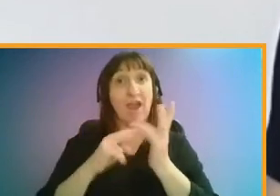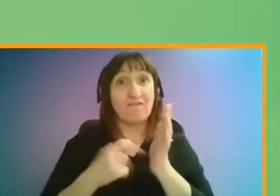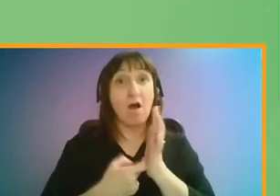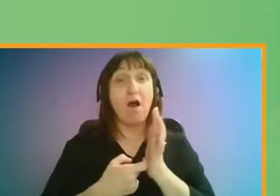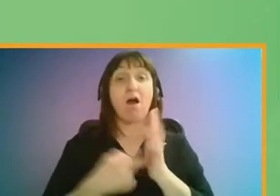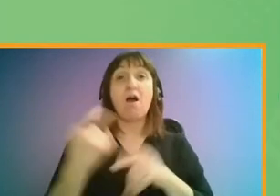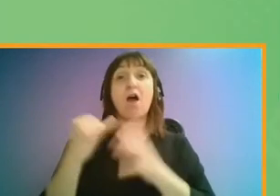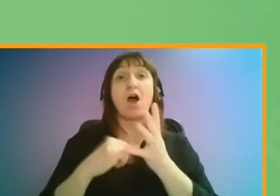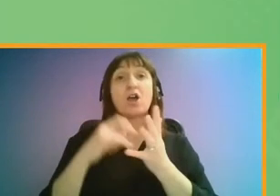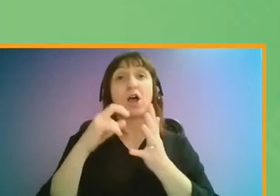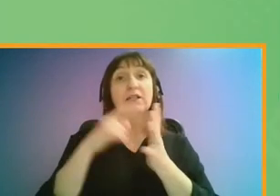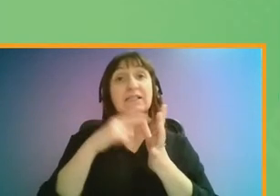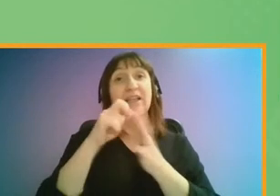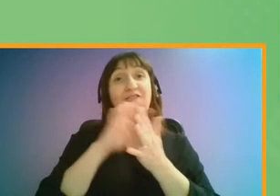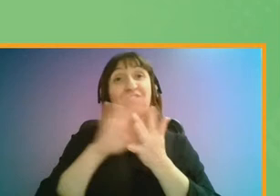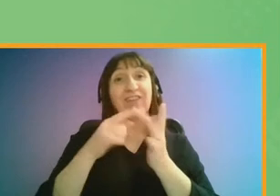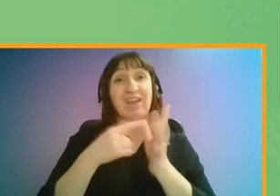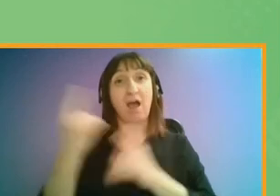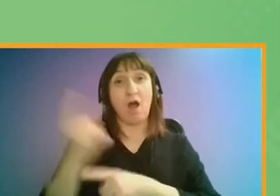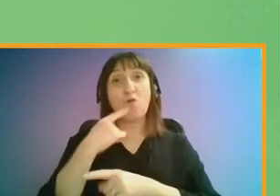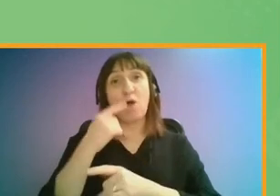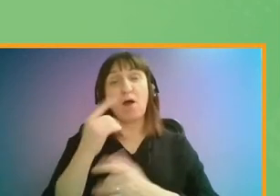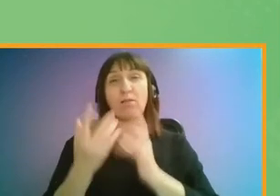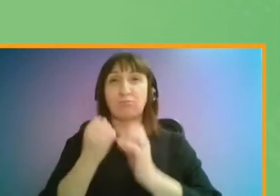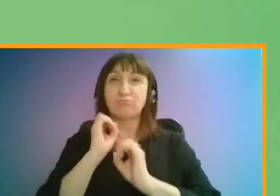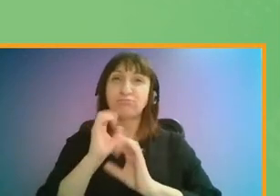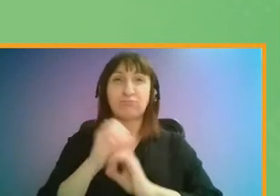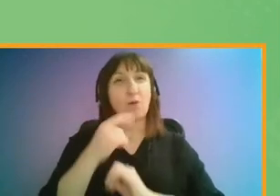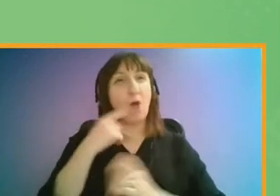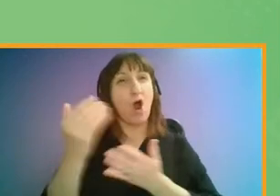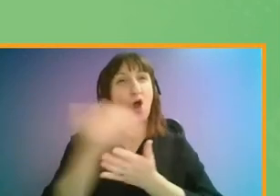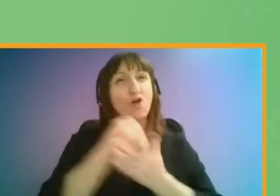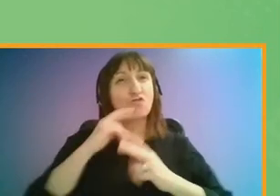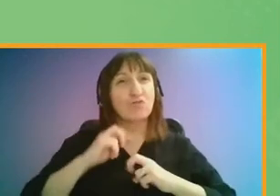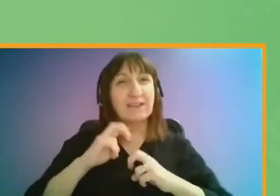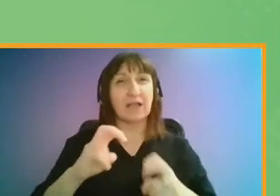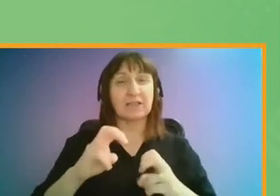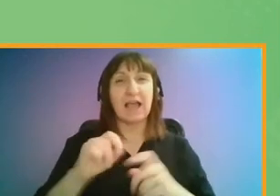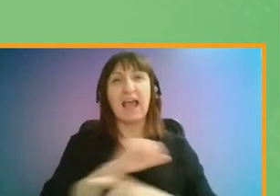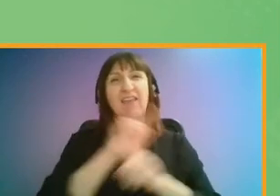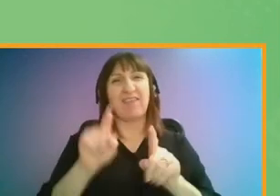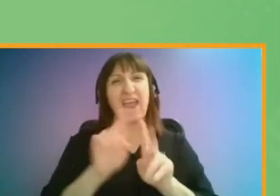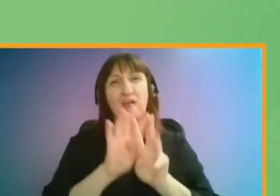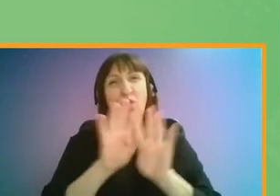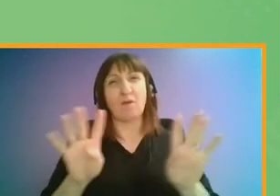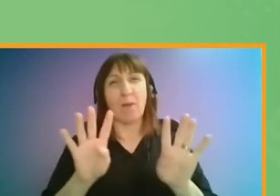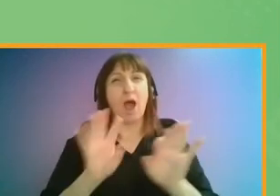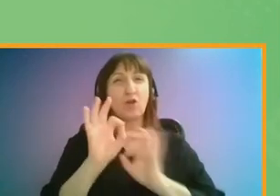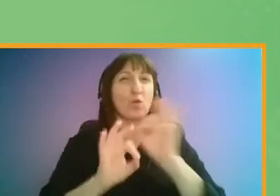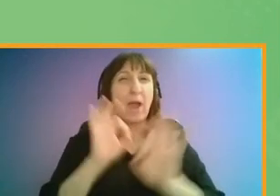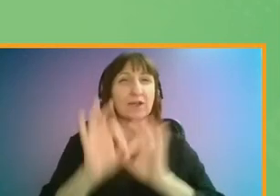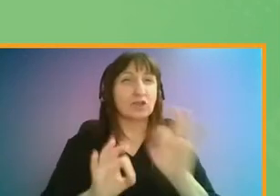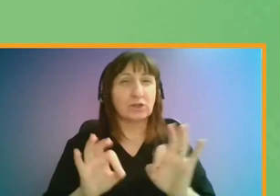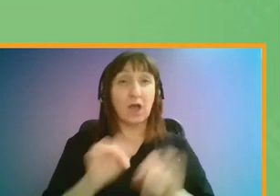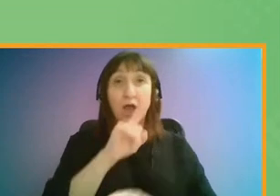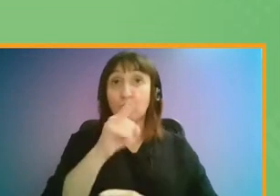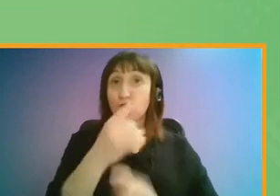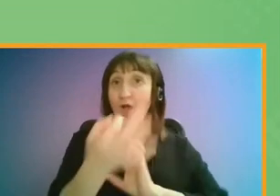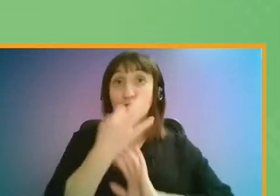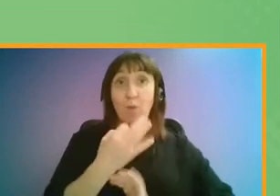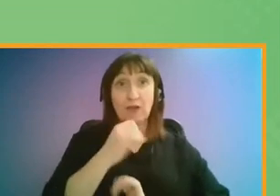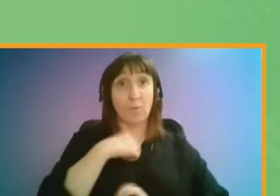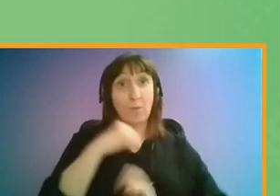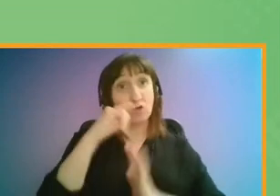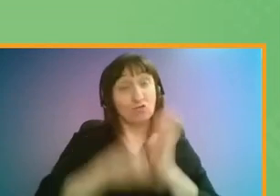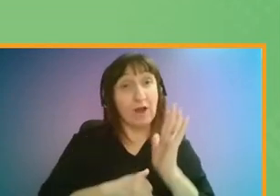highlight the findings from our research, and after that we'll have a short panel question session. So if you have any questions about the research,